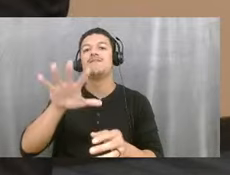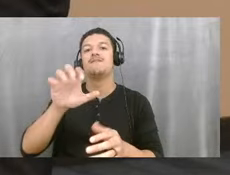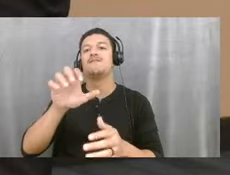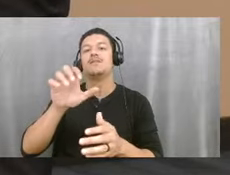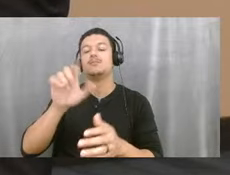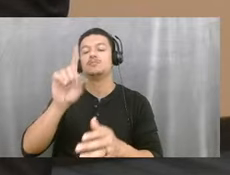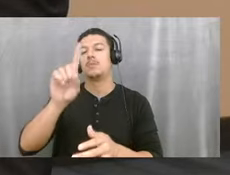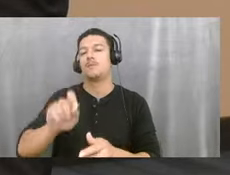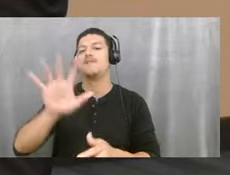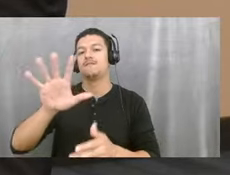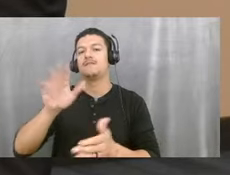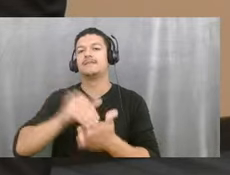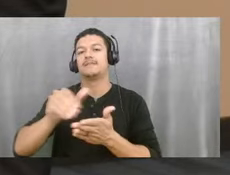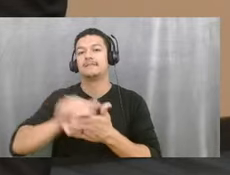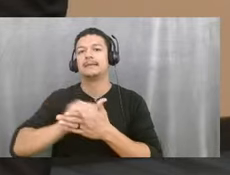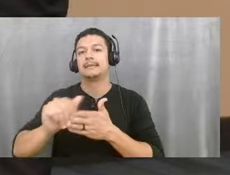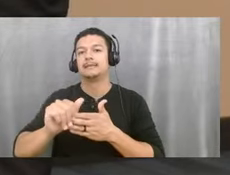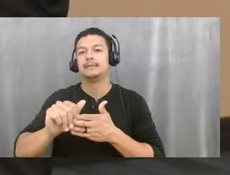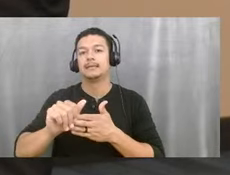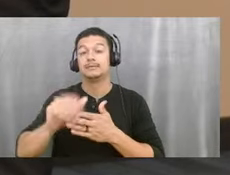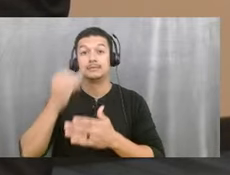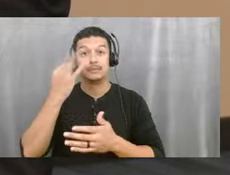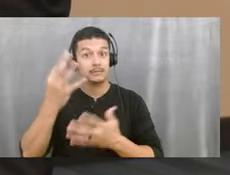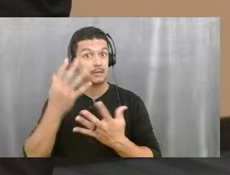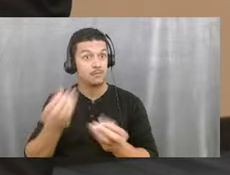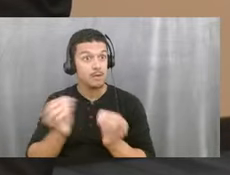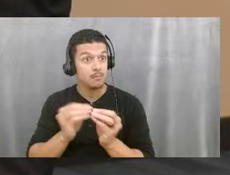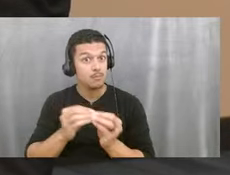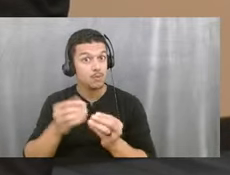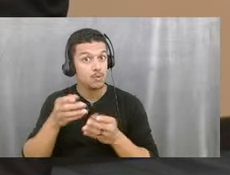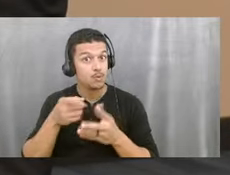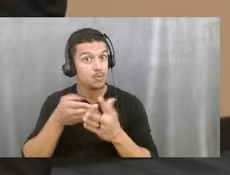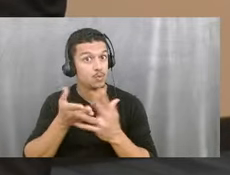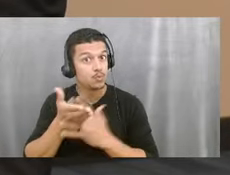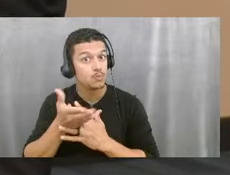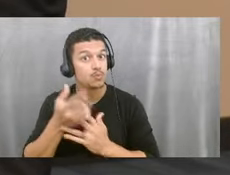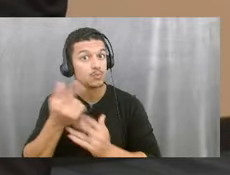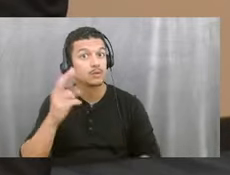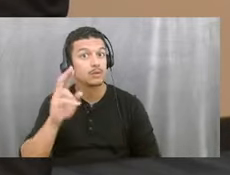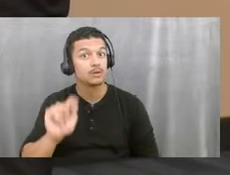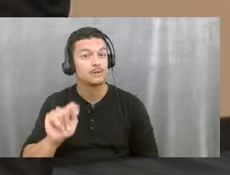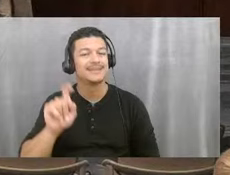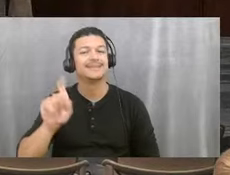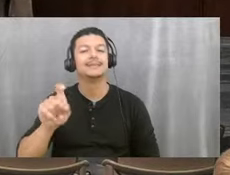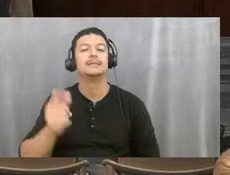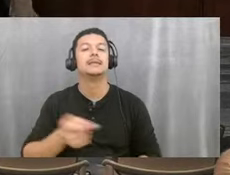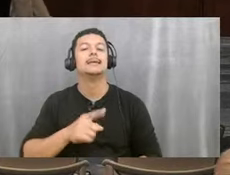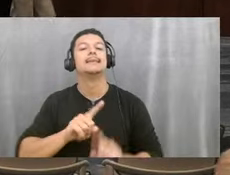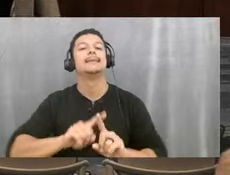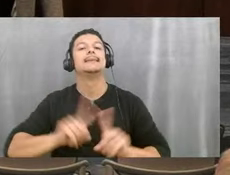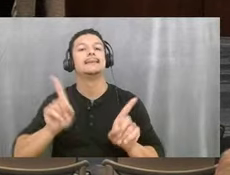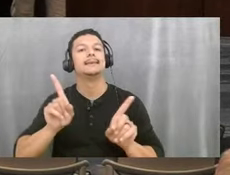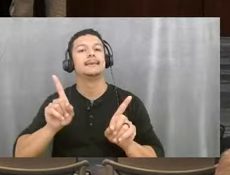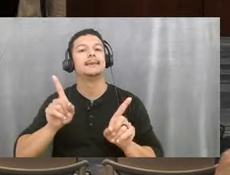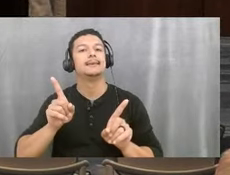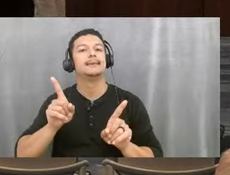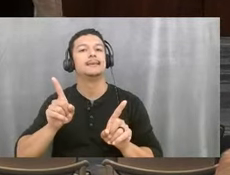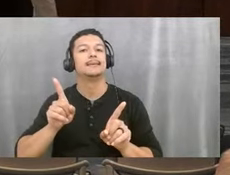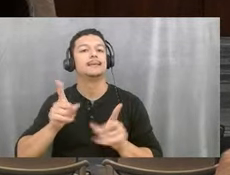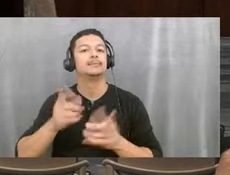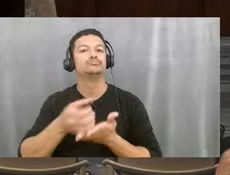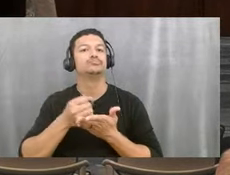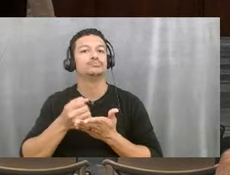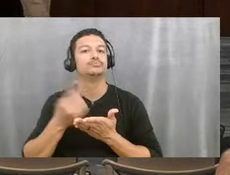So if we did want additional funding through a grant, it would have to be through a different grant funding source. All right. Thank you.